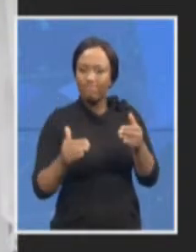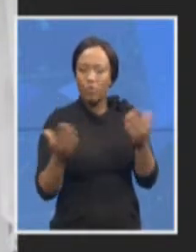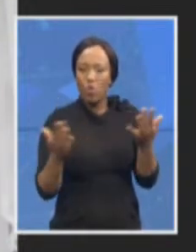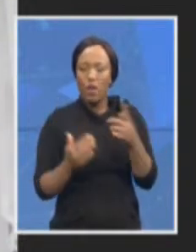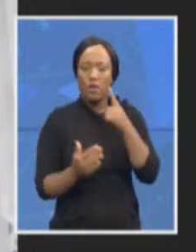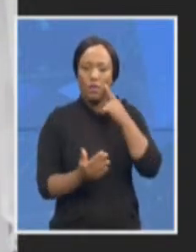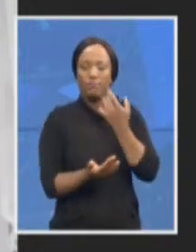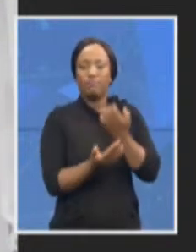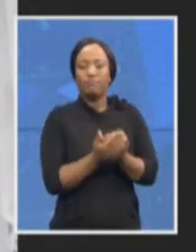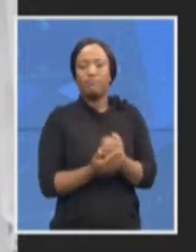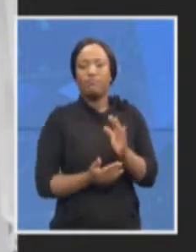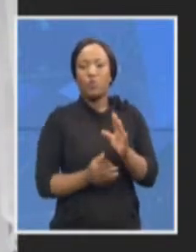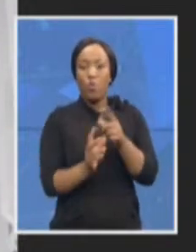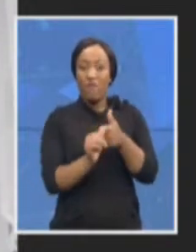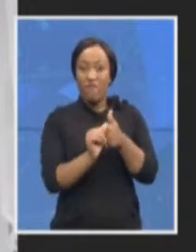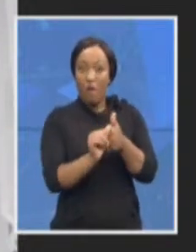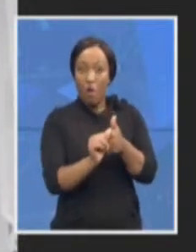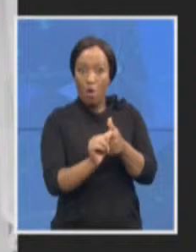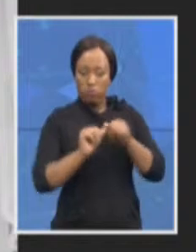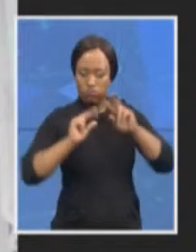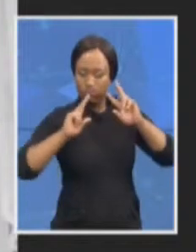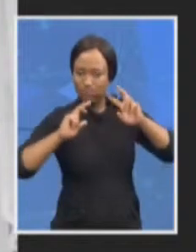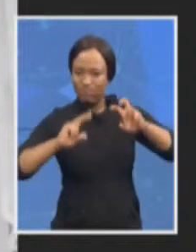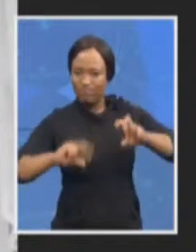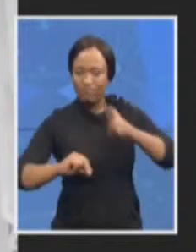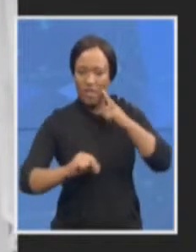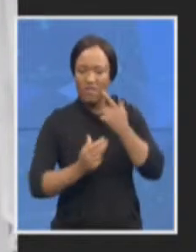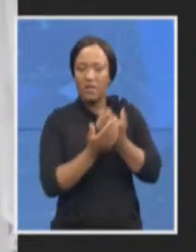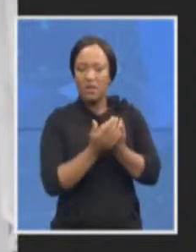to prosecutorial decisions that are made